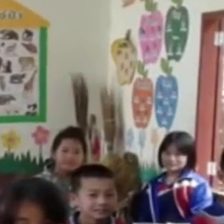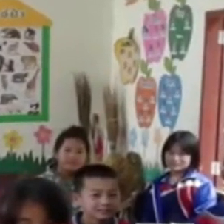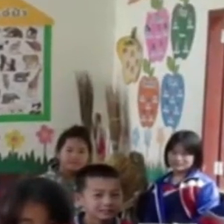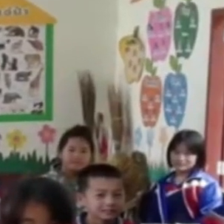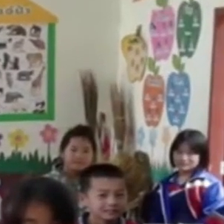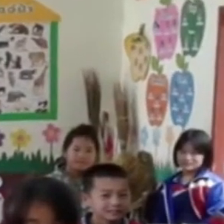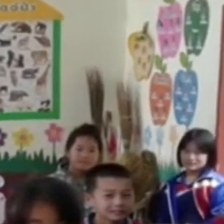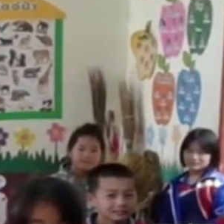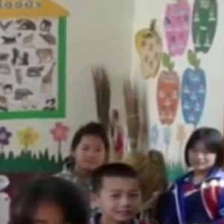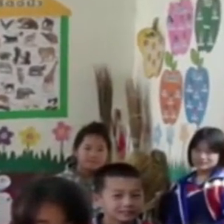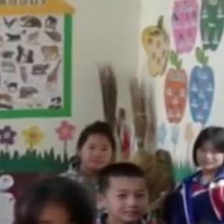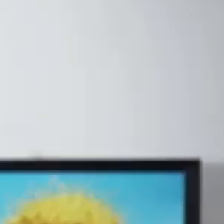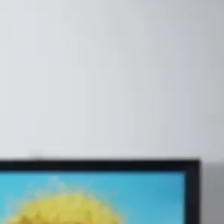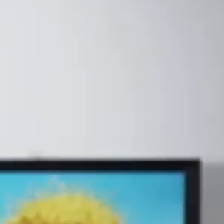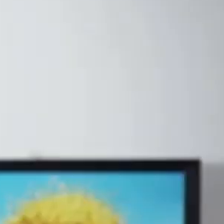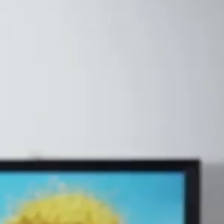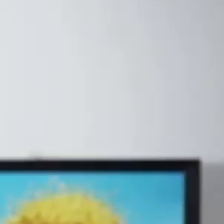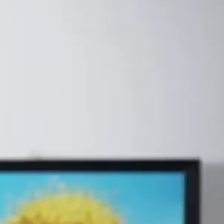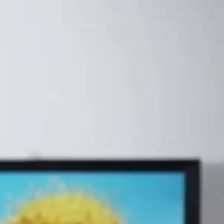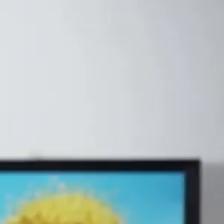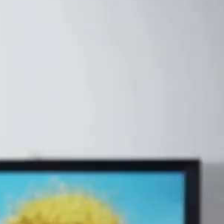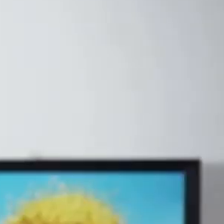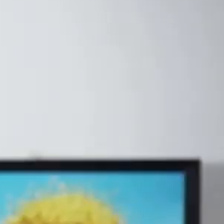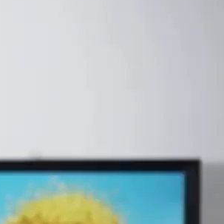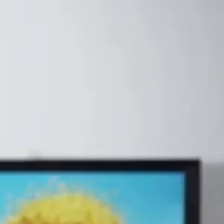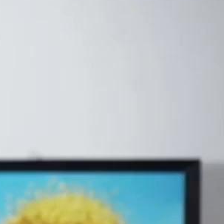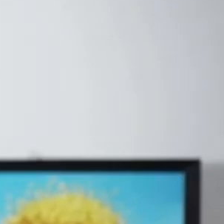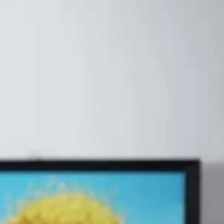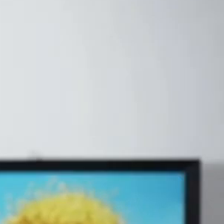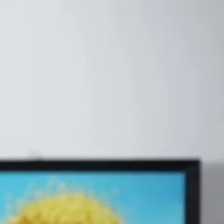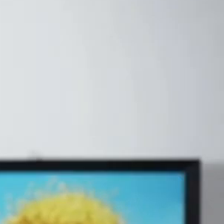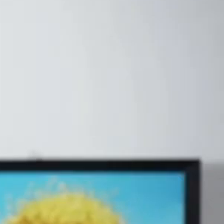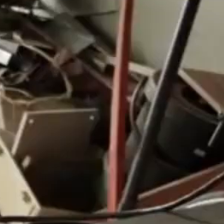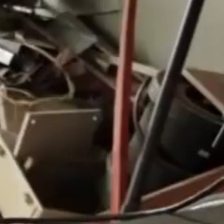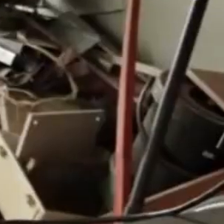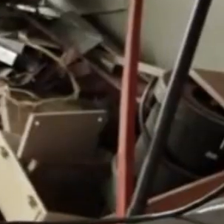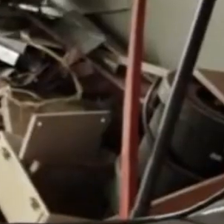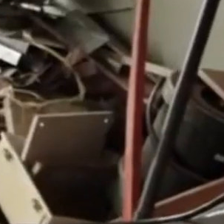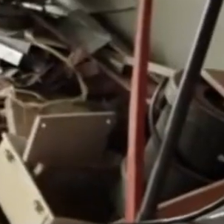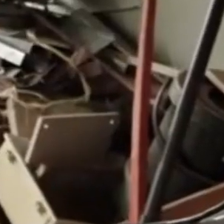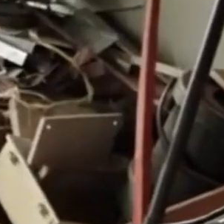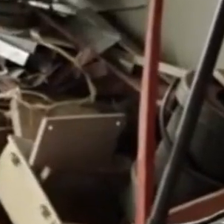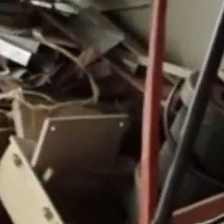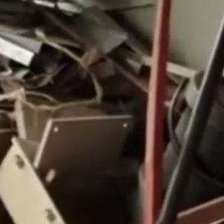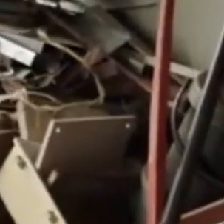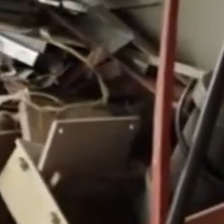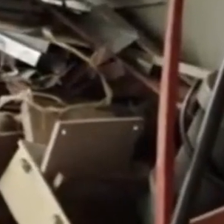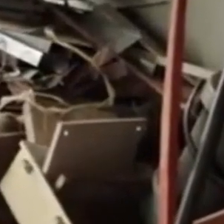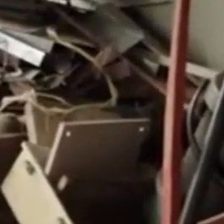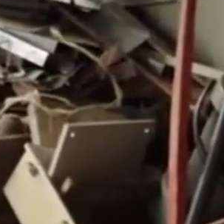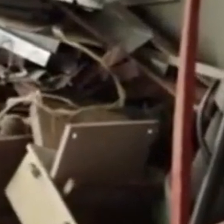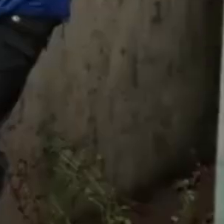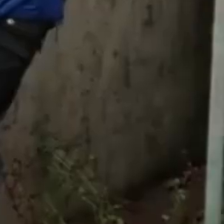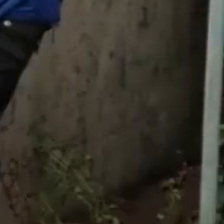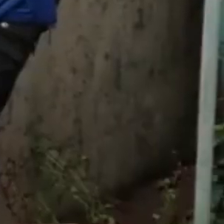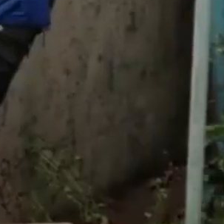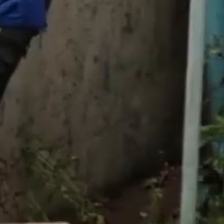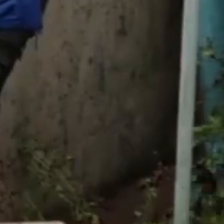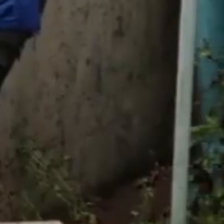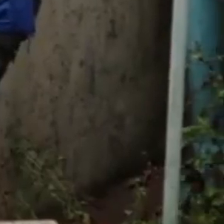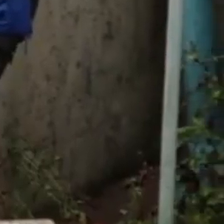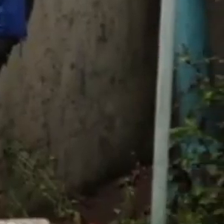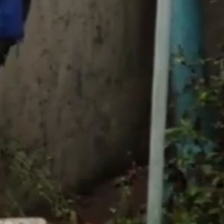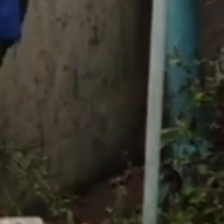use their skills and be a witness wherever God bless them. We have met many fellow workers who use their